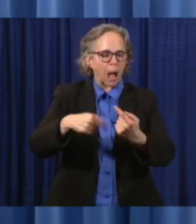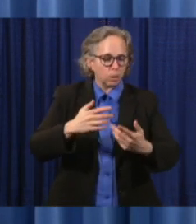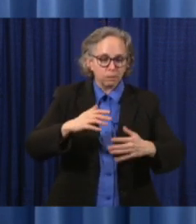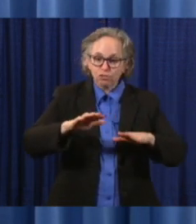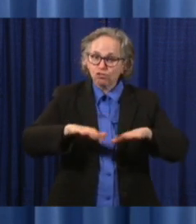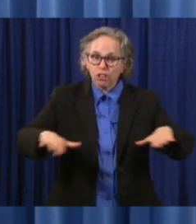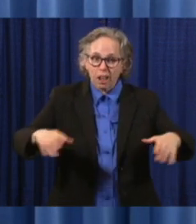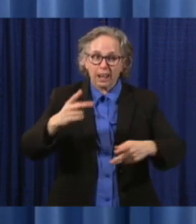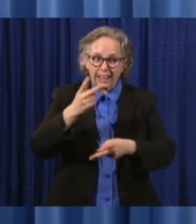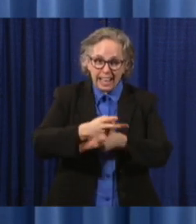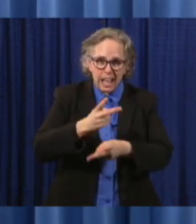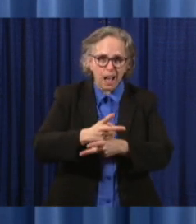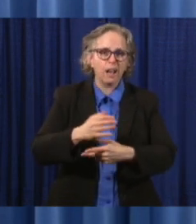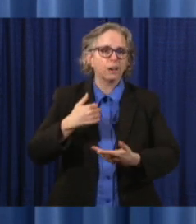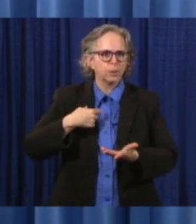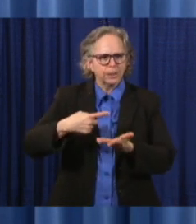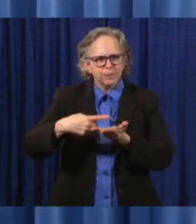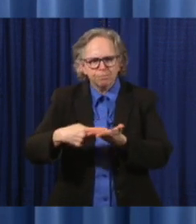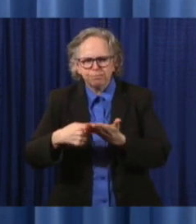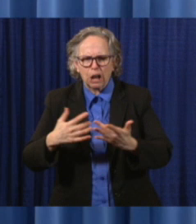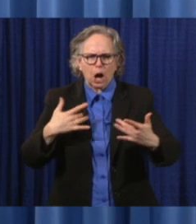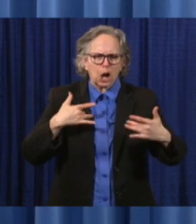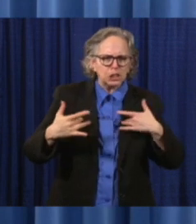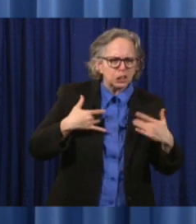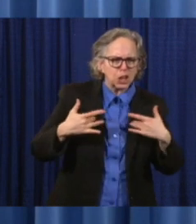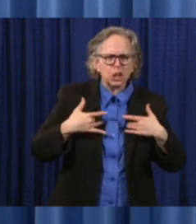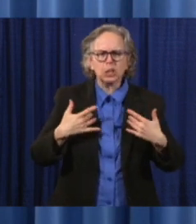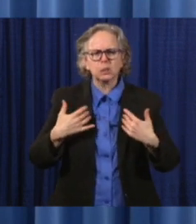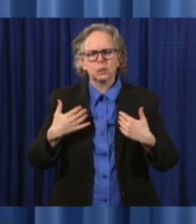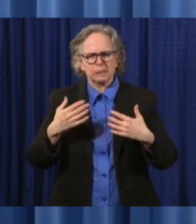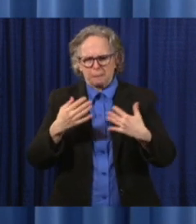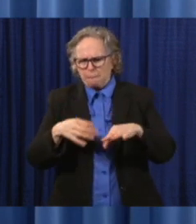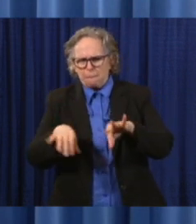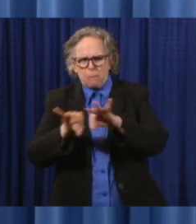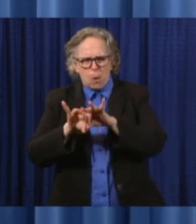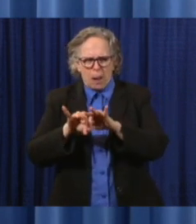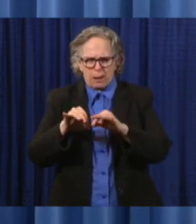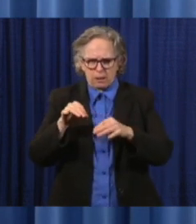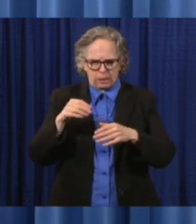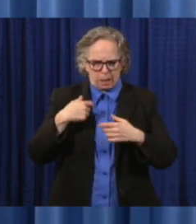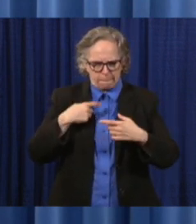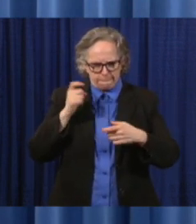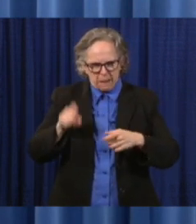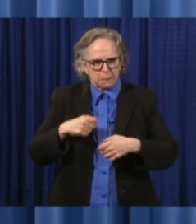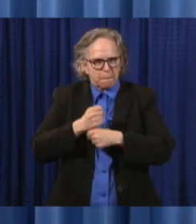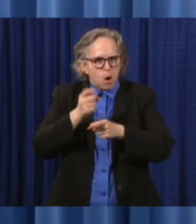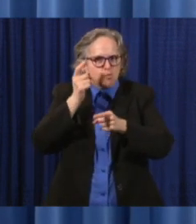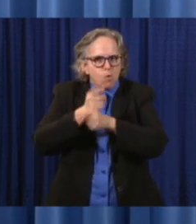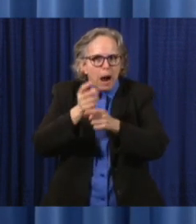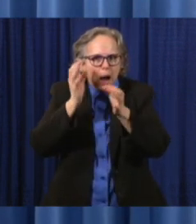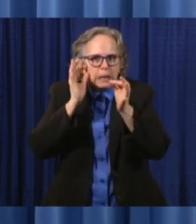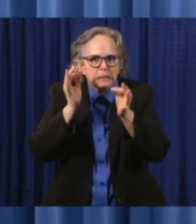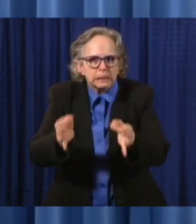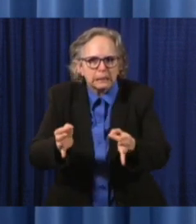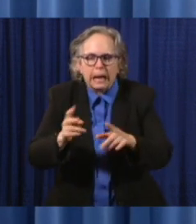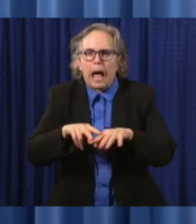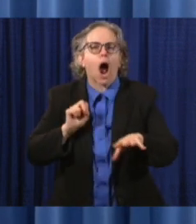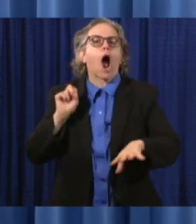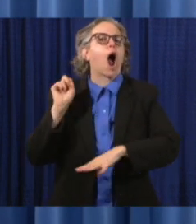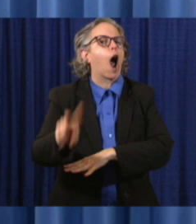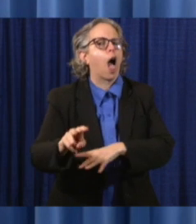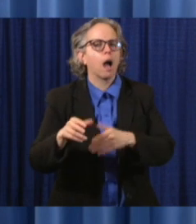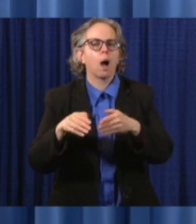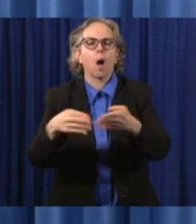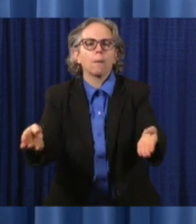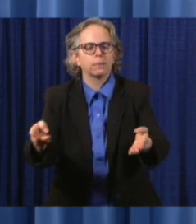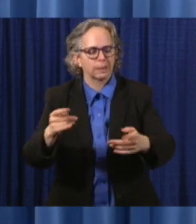we have to make sure that we get this right, to make sure that we have as much information and data as possible